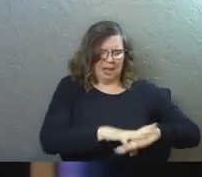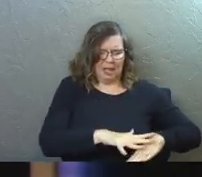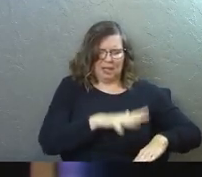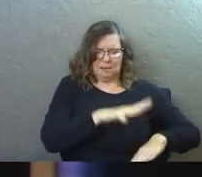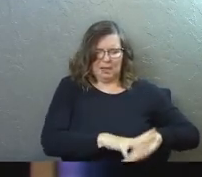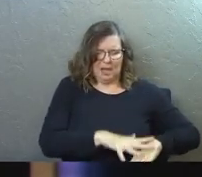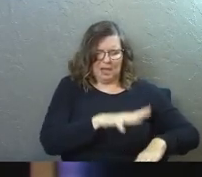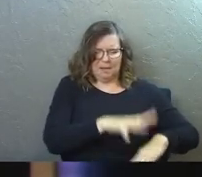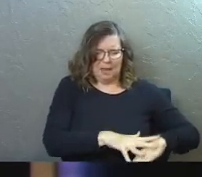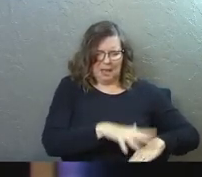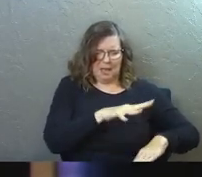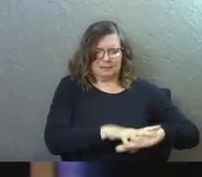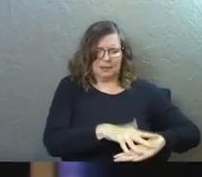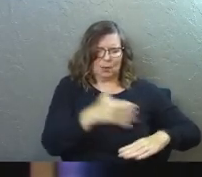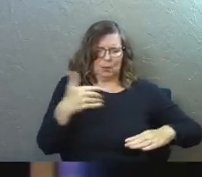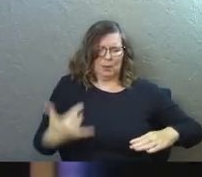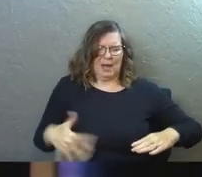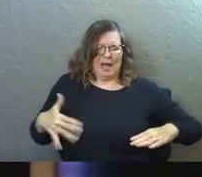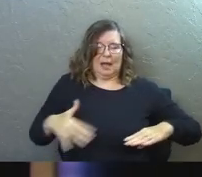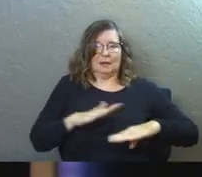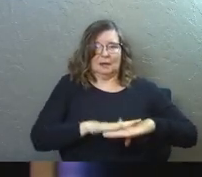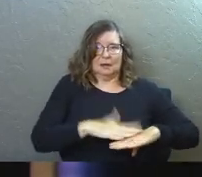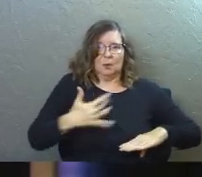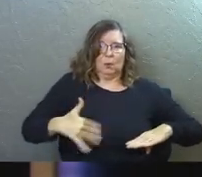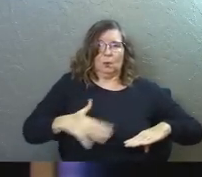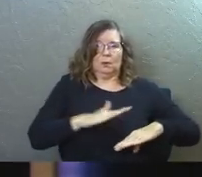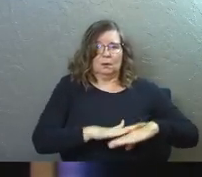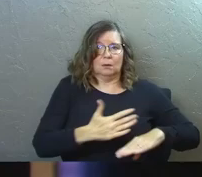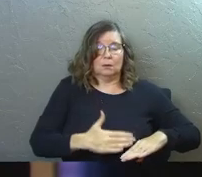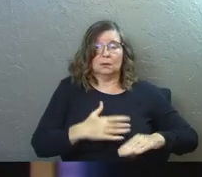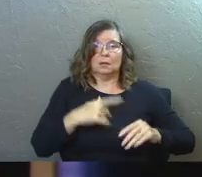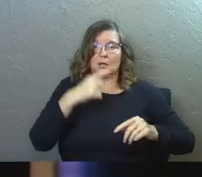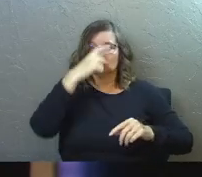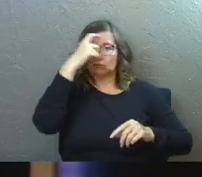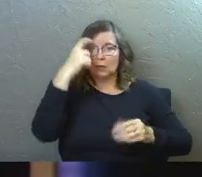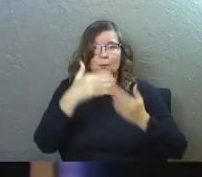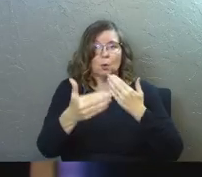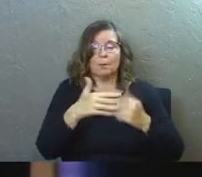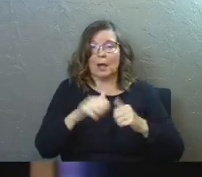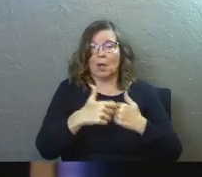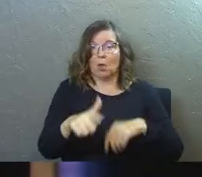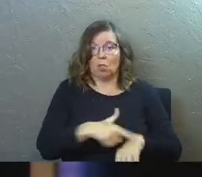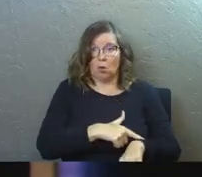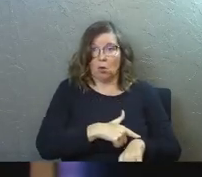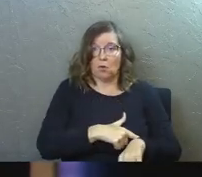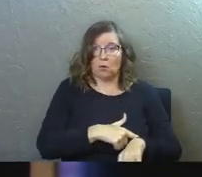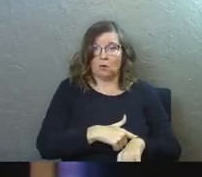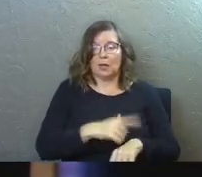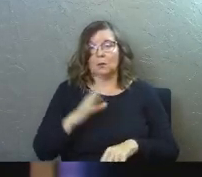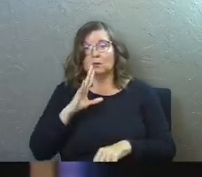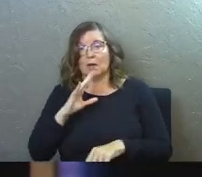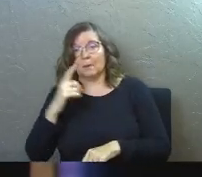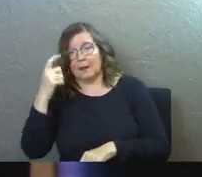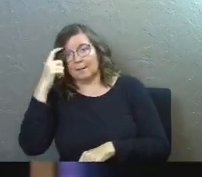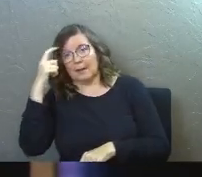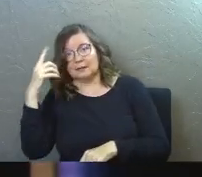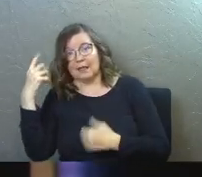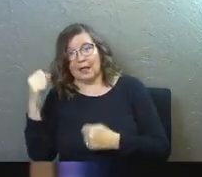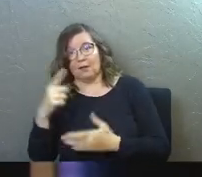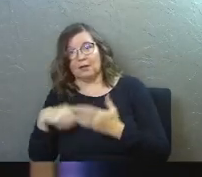And I just stay there in that place of trauma no matter how long. We're going to talk about mental health next week, by the way.